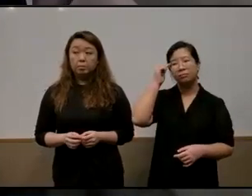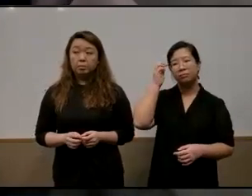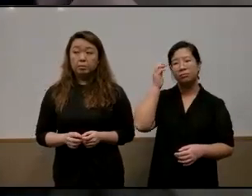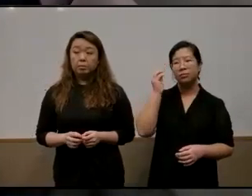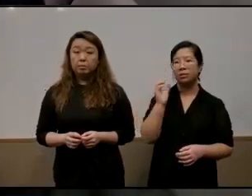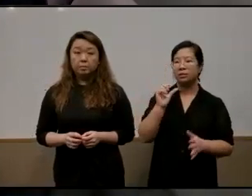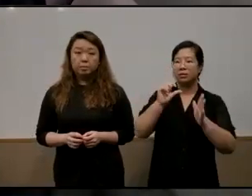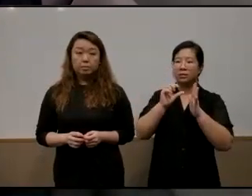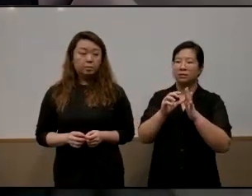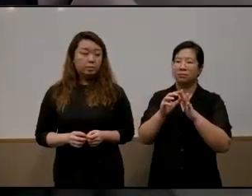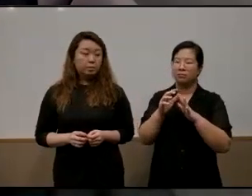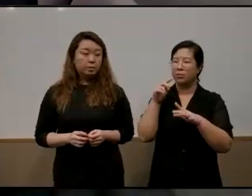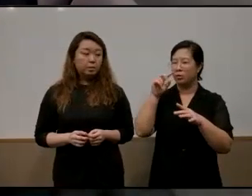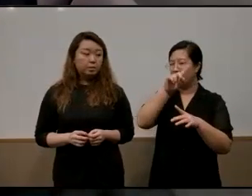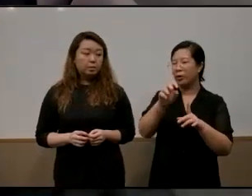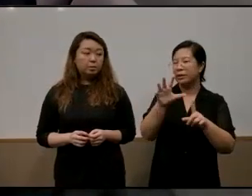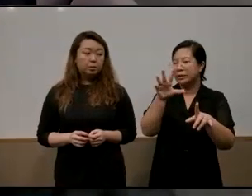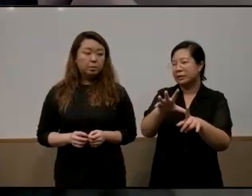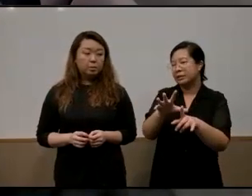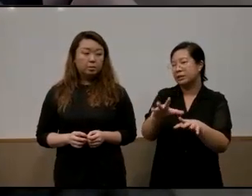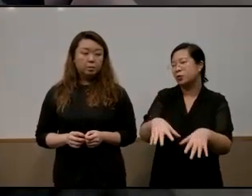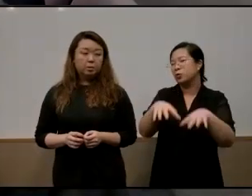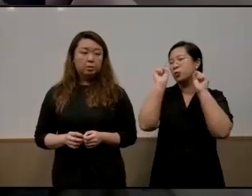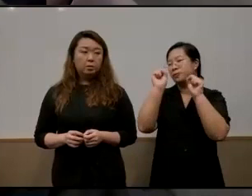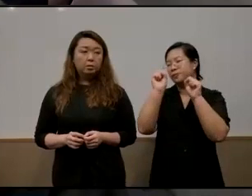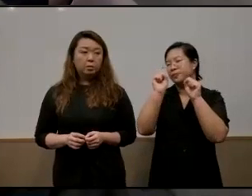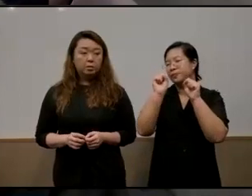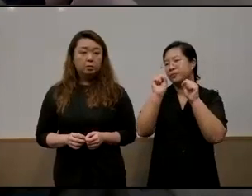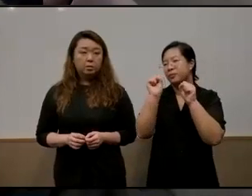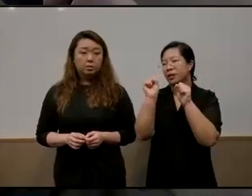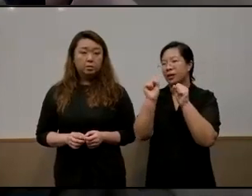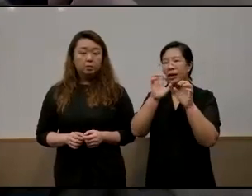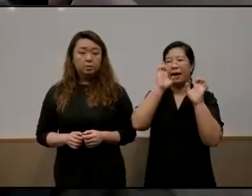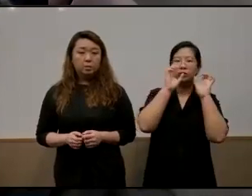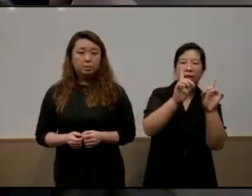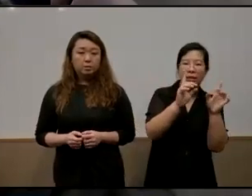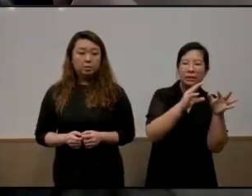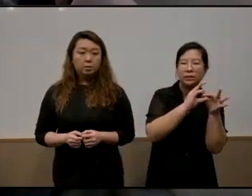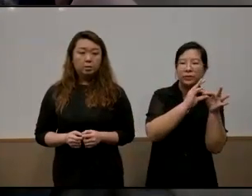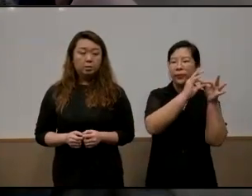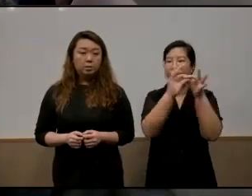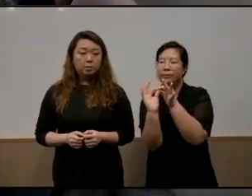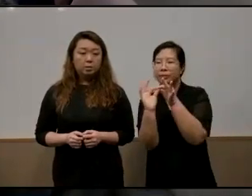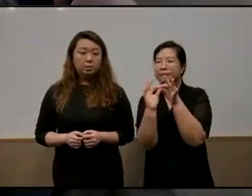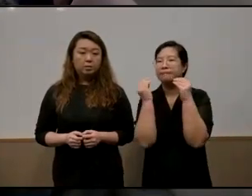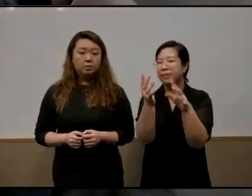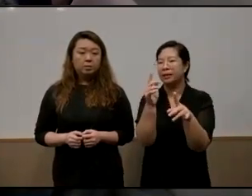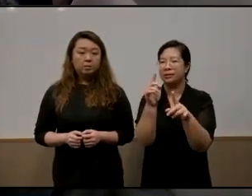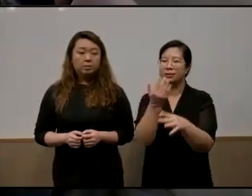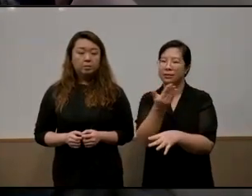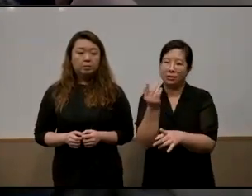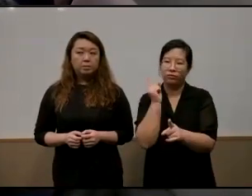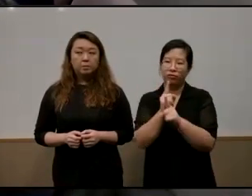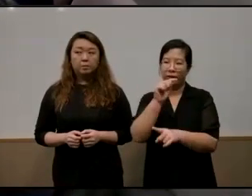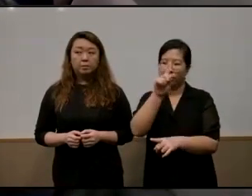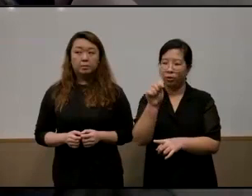assumption in the question that education is uh very interconnected with many other things is the right assumption so i set out